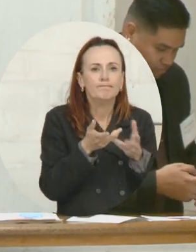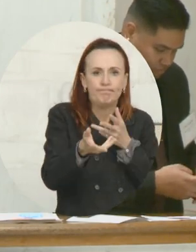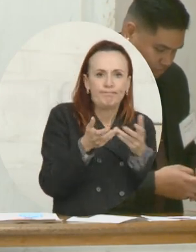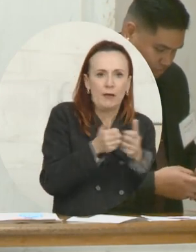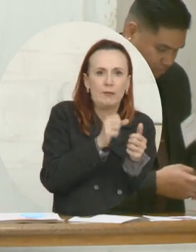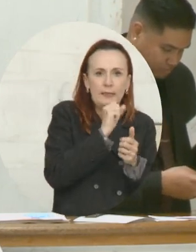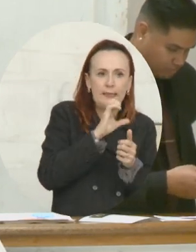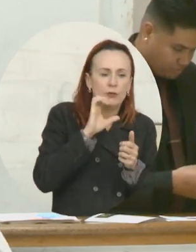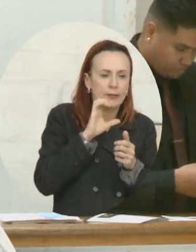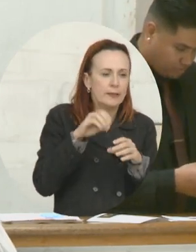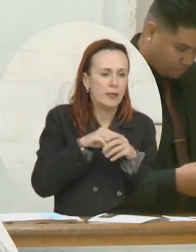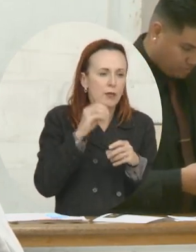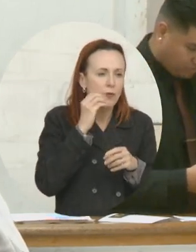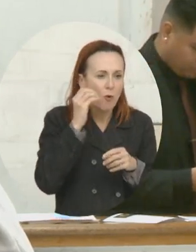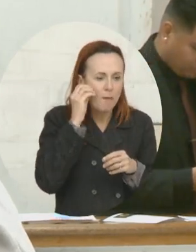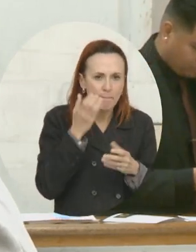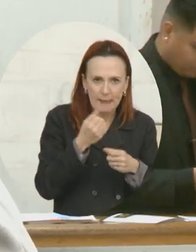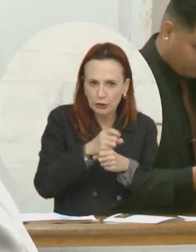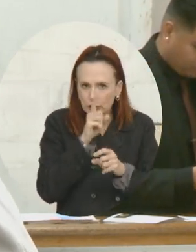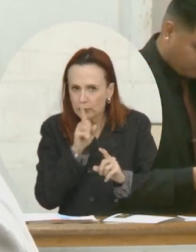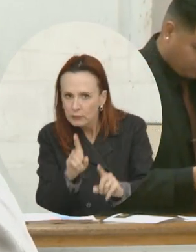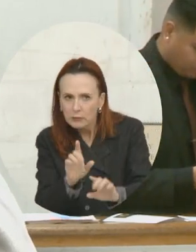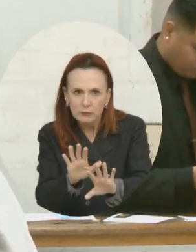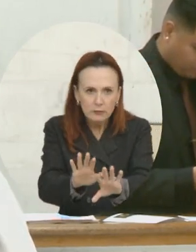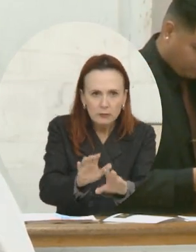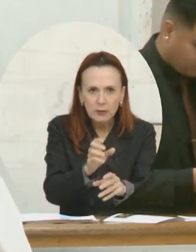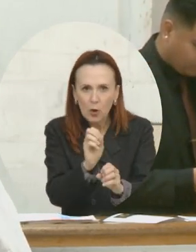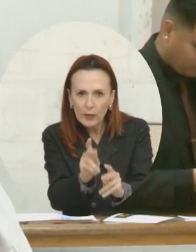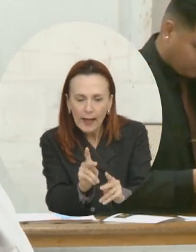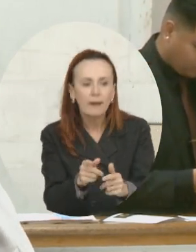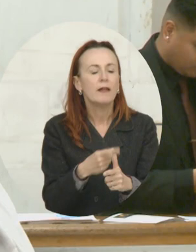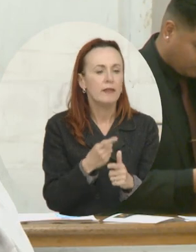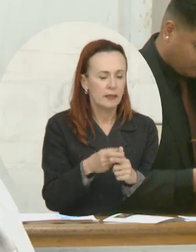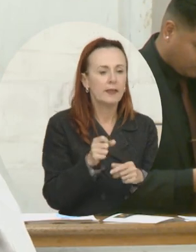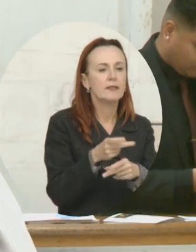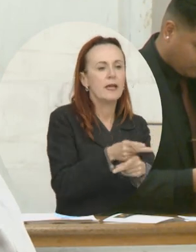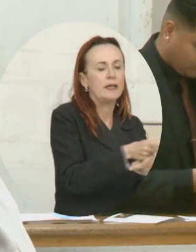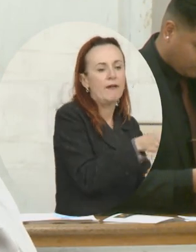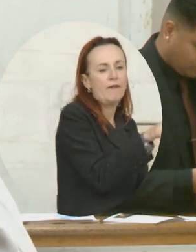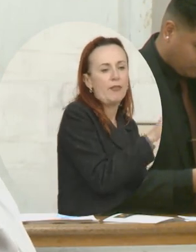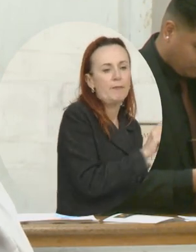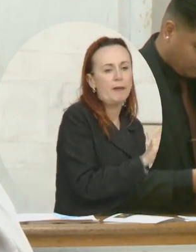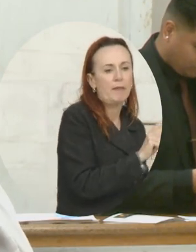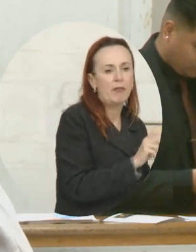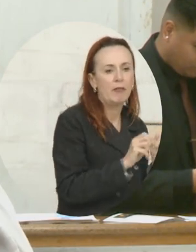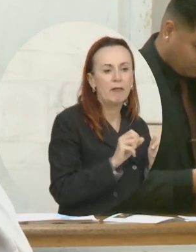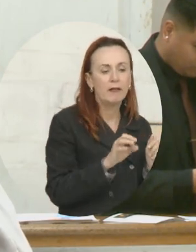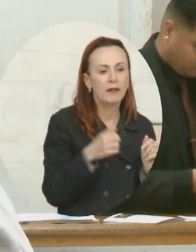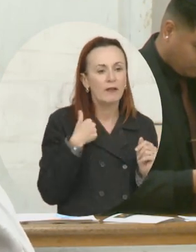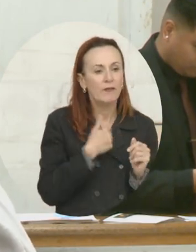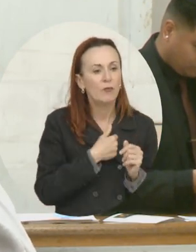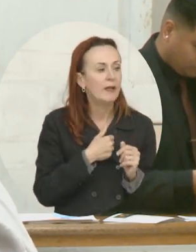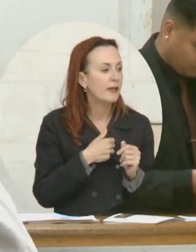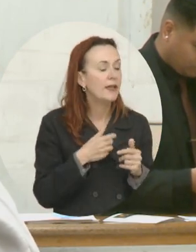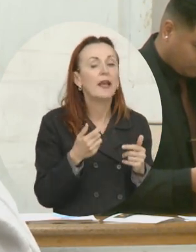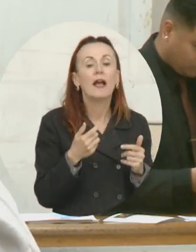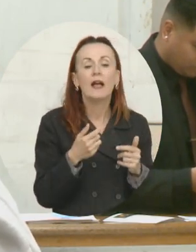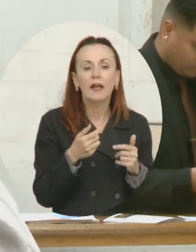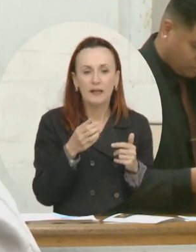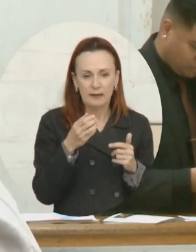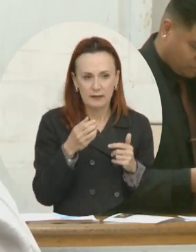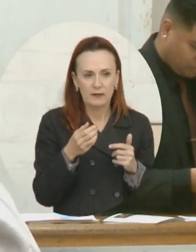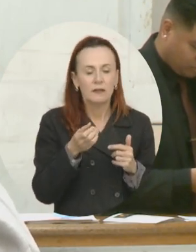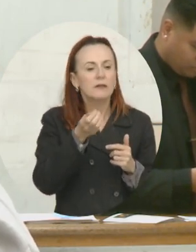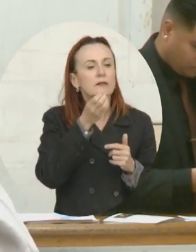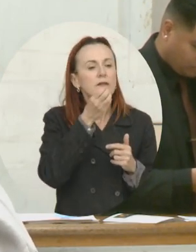identified, they're taken care of, then they can take care of everybody else. If we can have cooling centers and communities that don't have